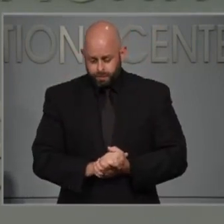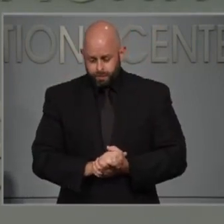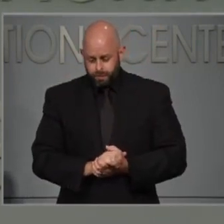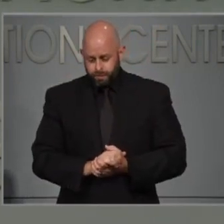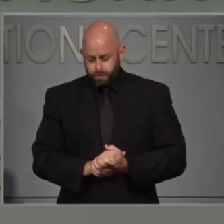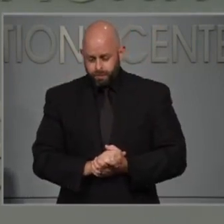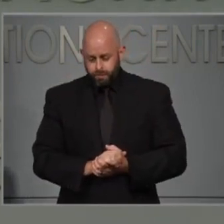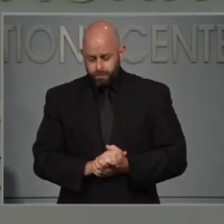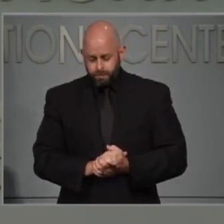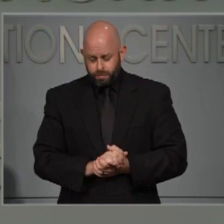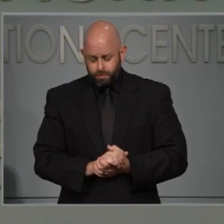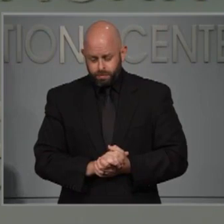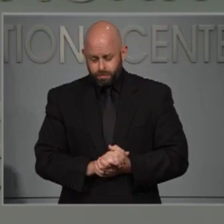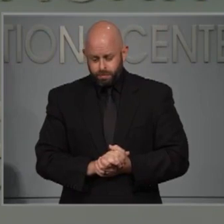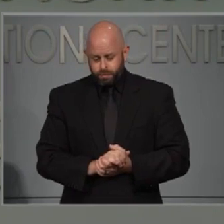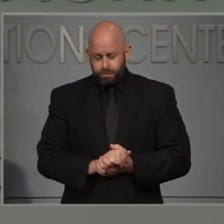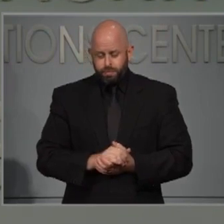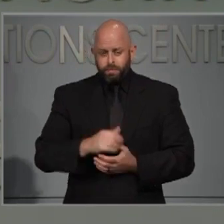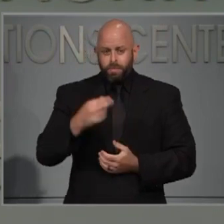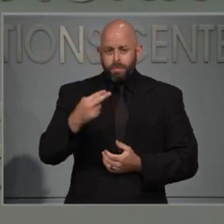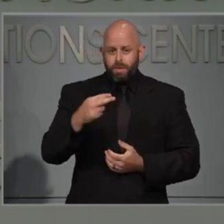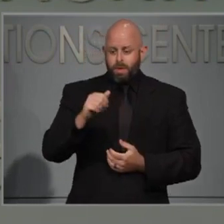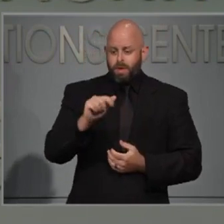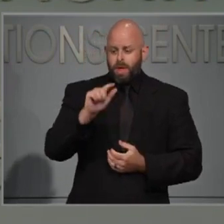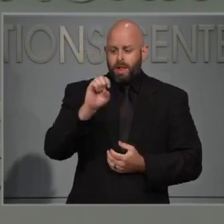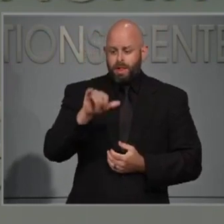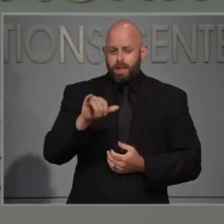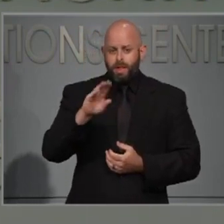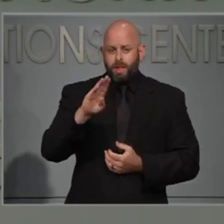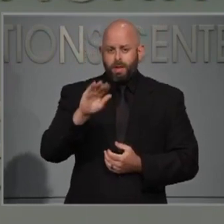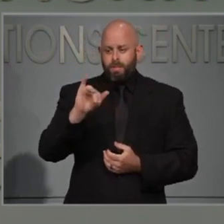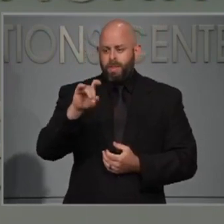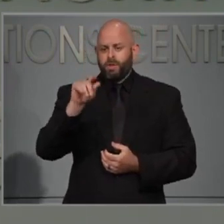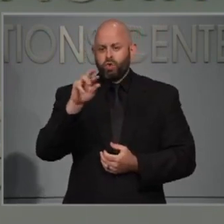Our next question is from Haley Fixler with WGHP.